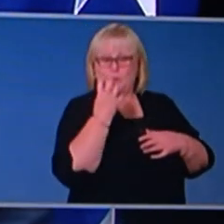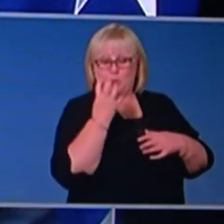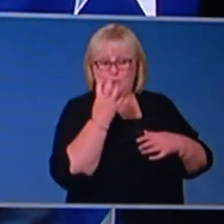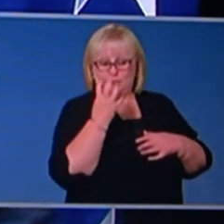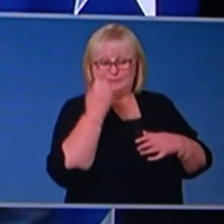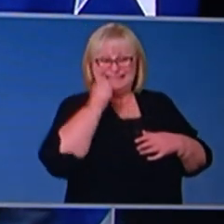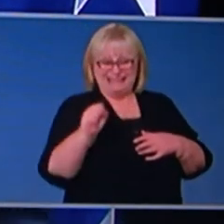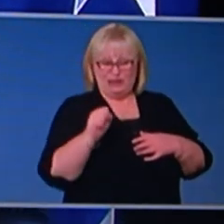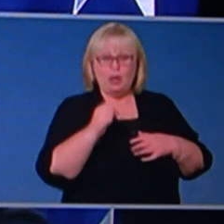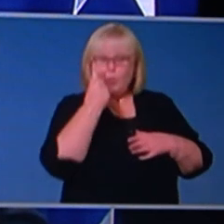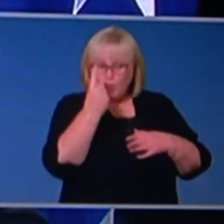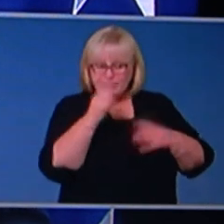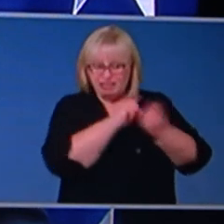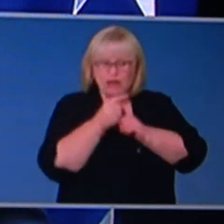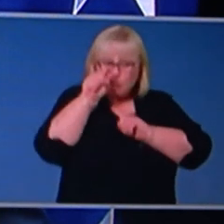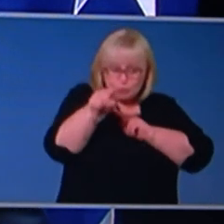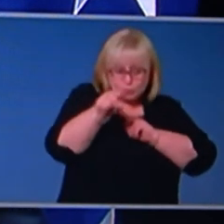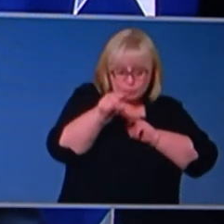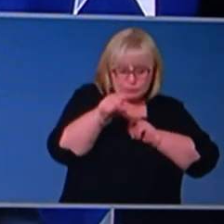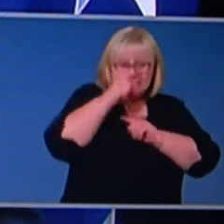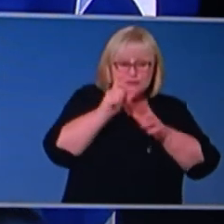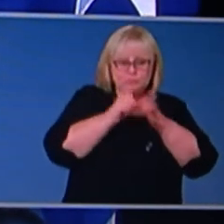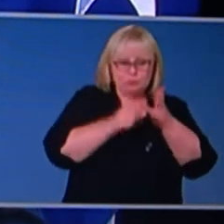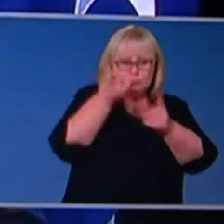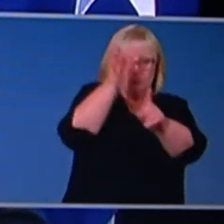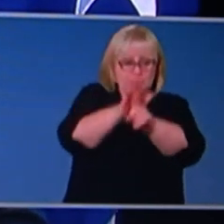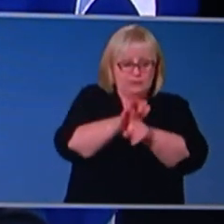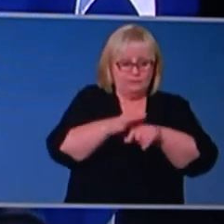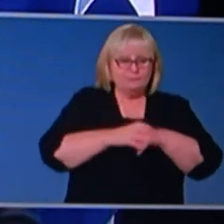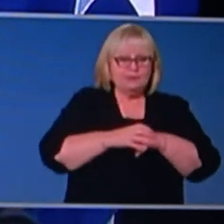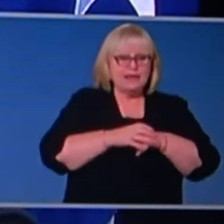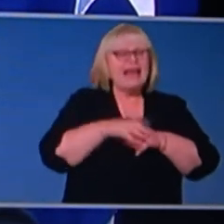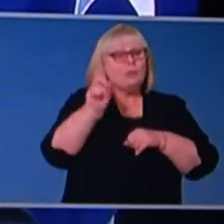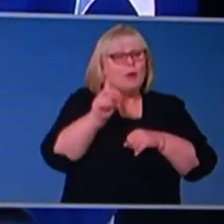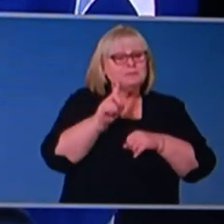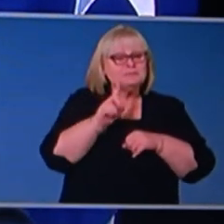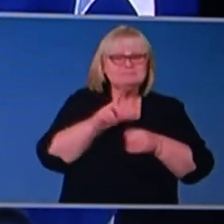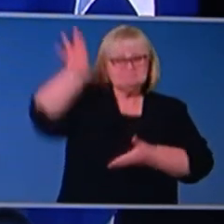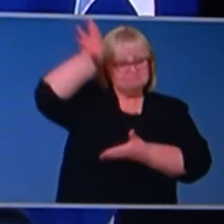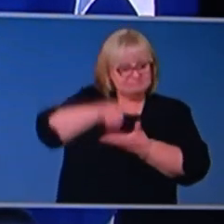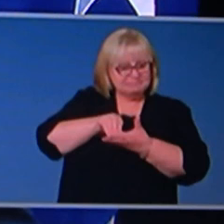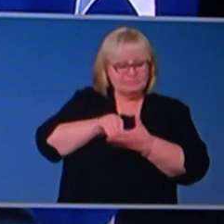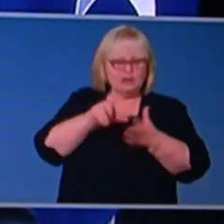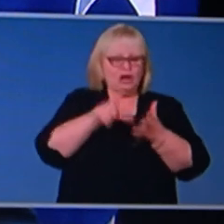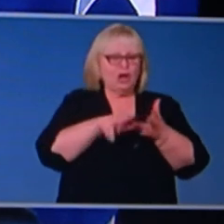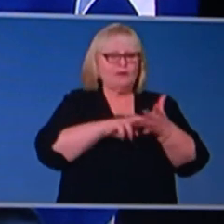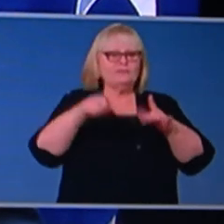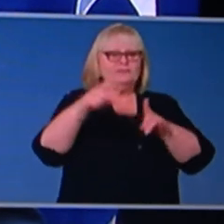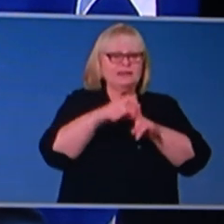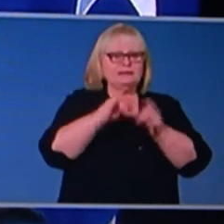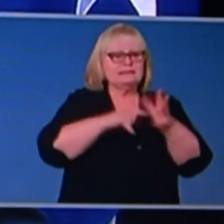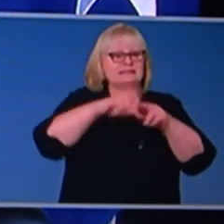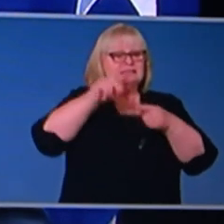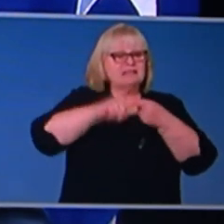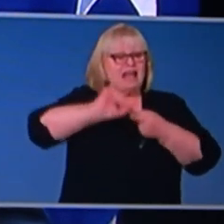can do something about, and that is downloading the COVIDSafe app. This is